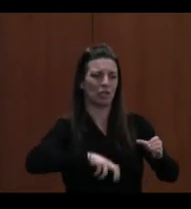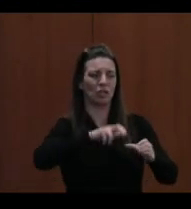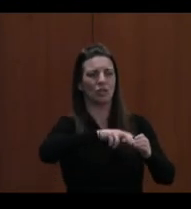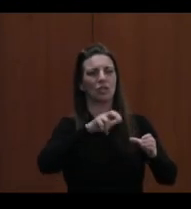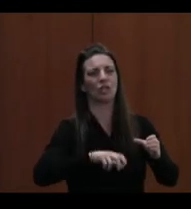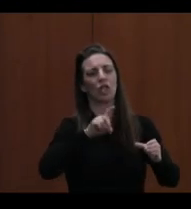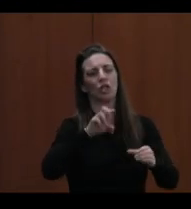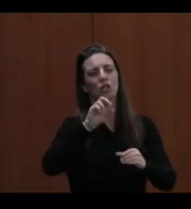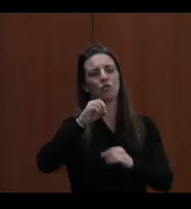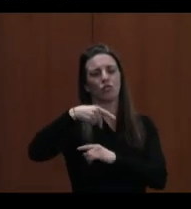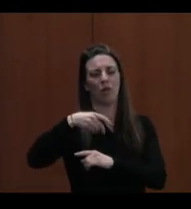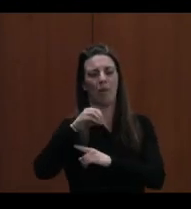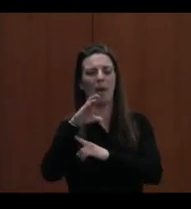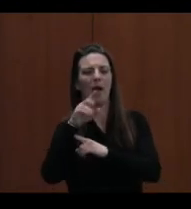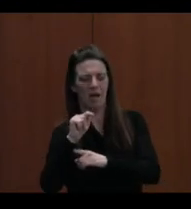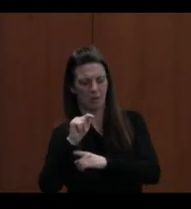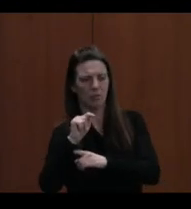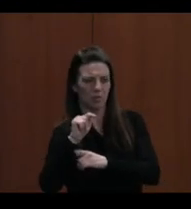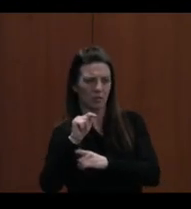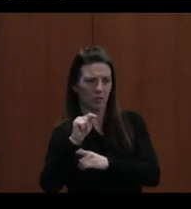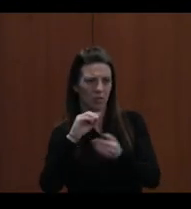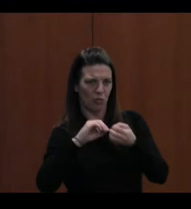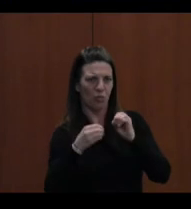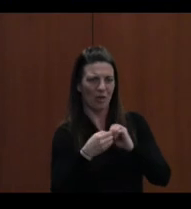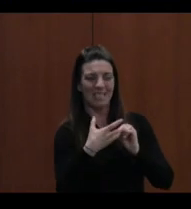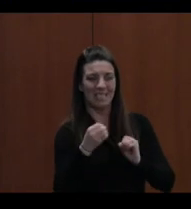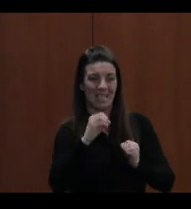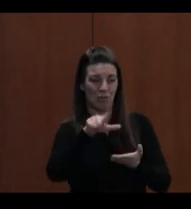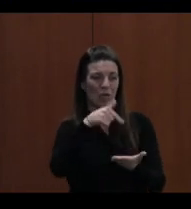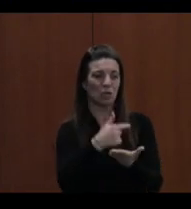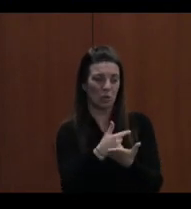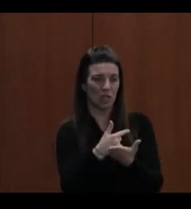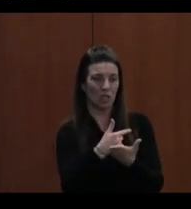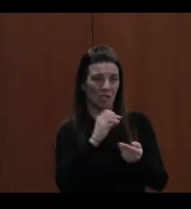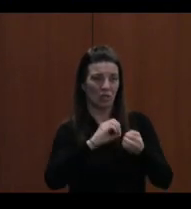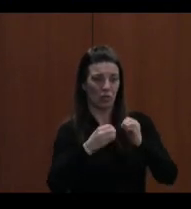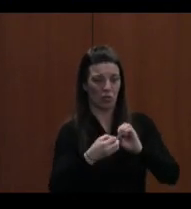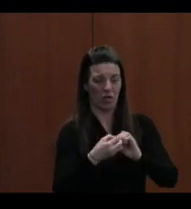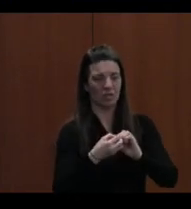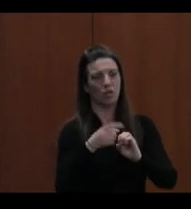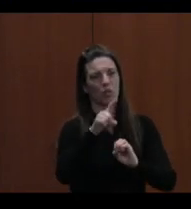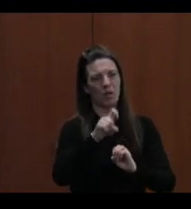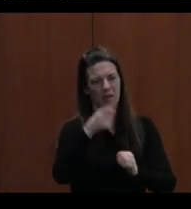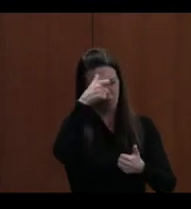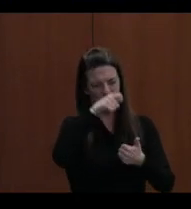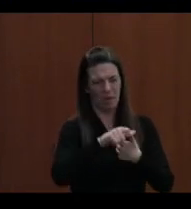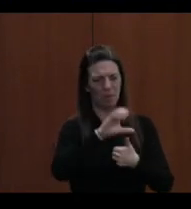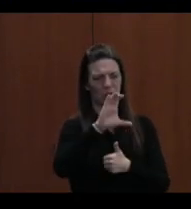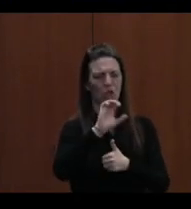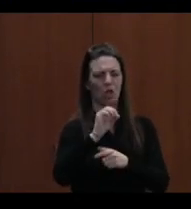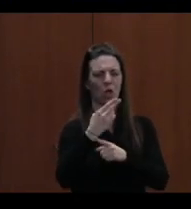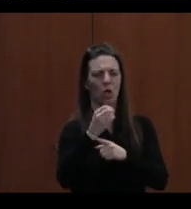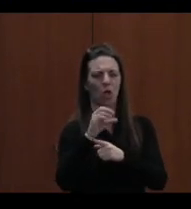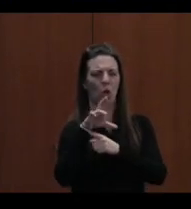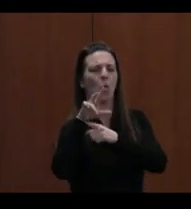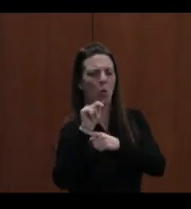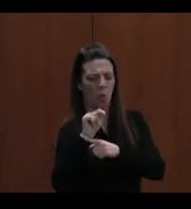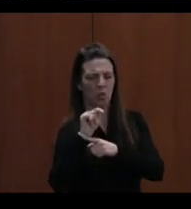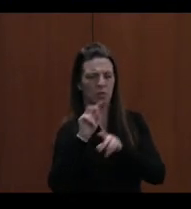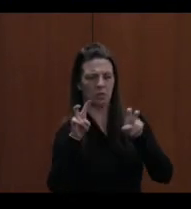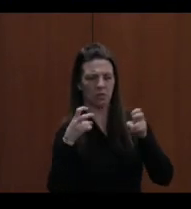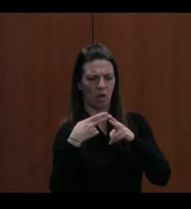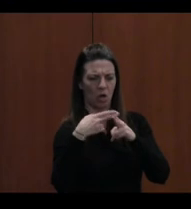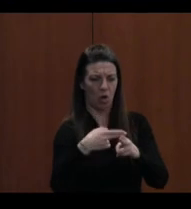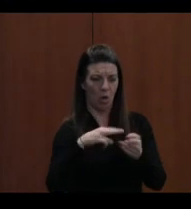graduation rates or dropout rates, we have to remember that it is a cohort model, which means we look at when a student